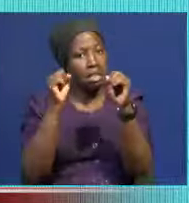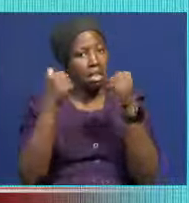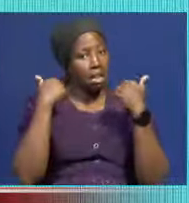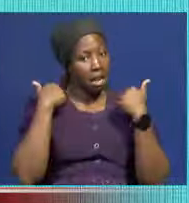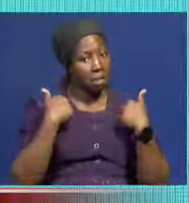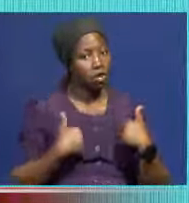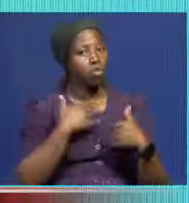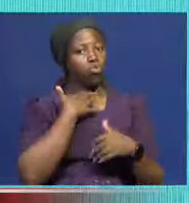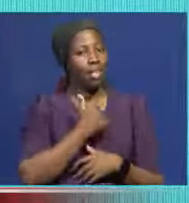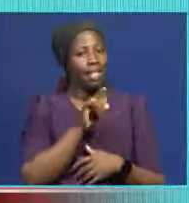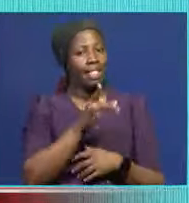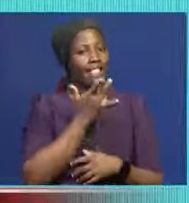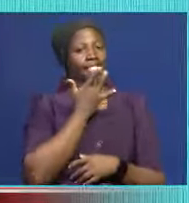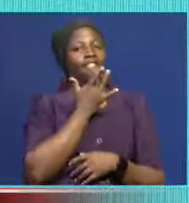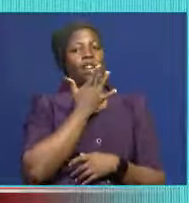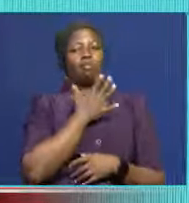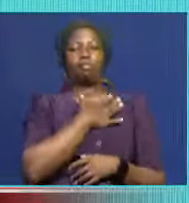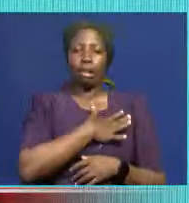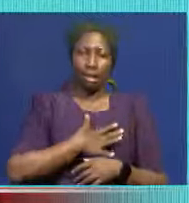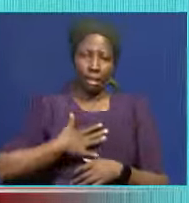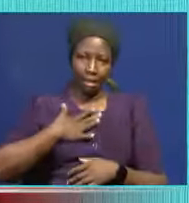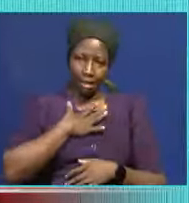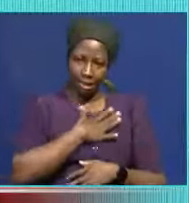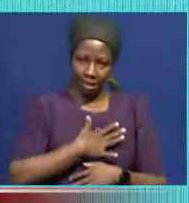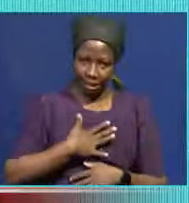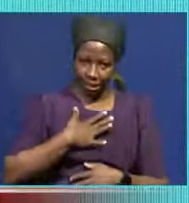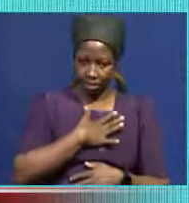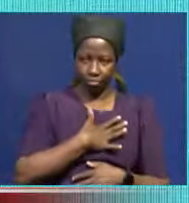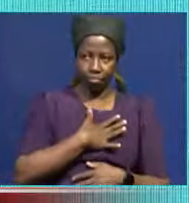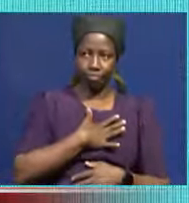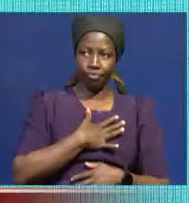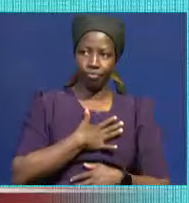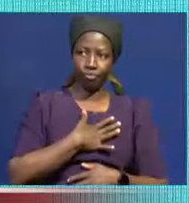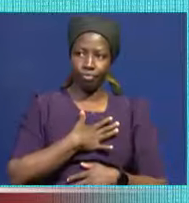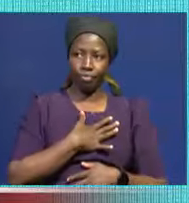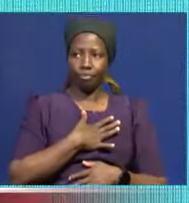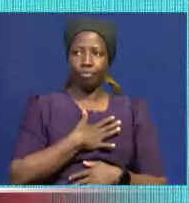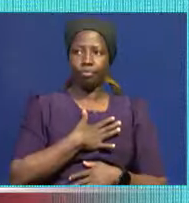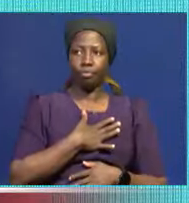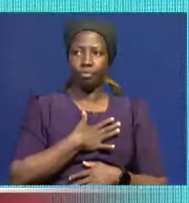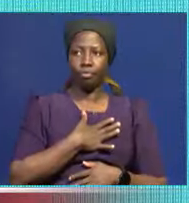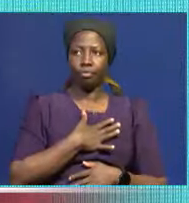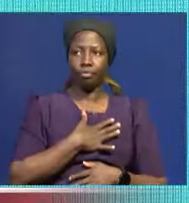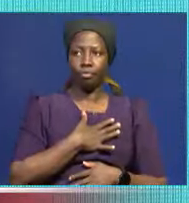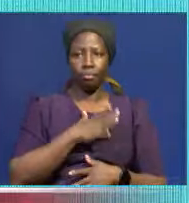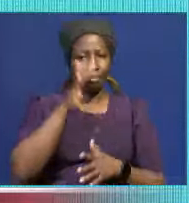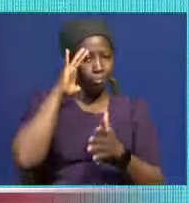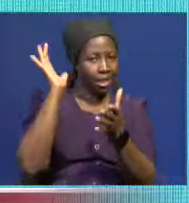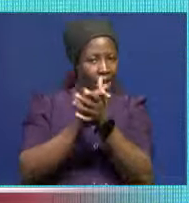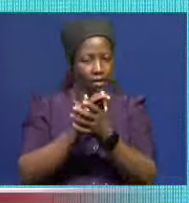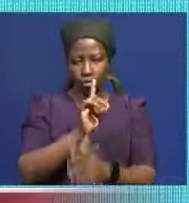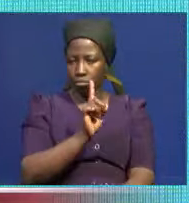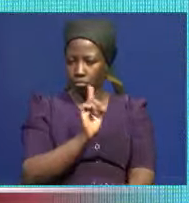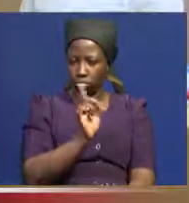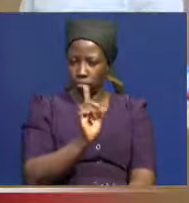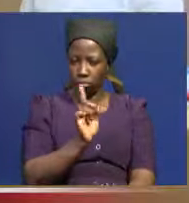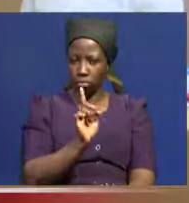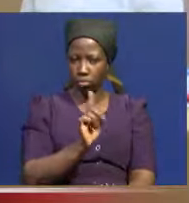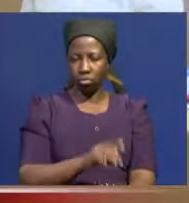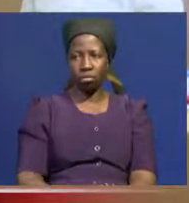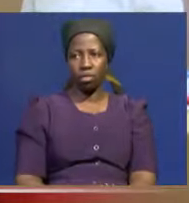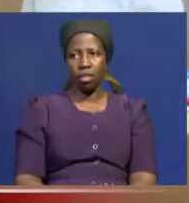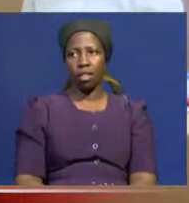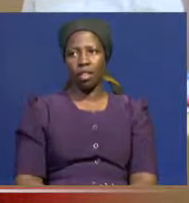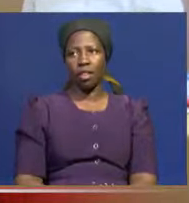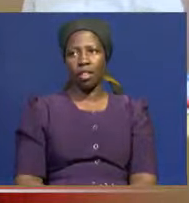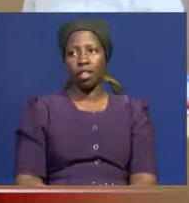want this or the other, please don't believe them. Na hili